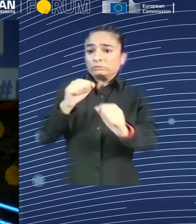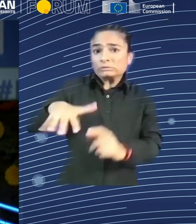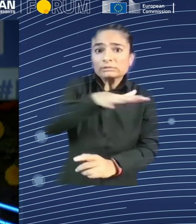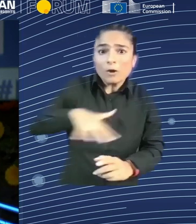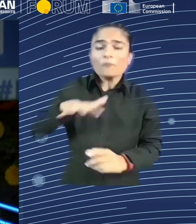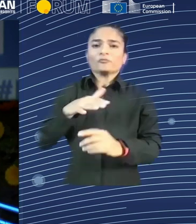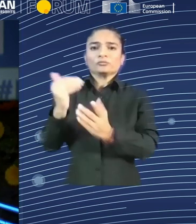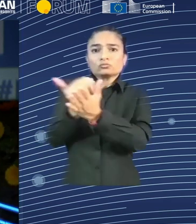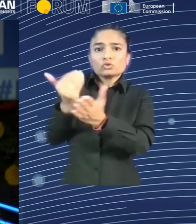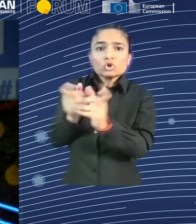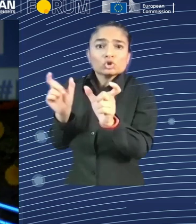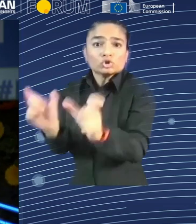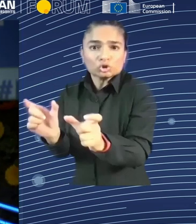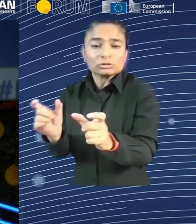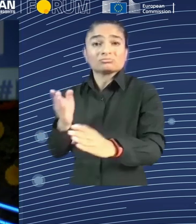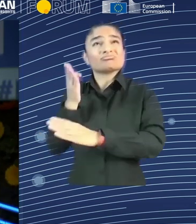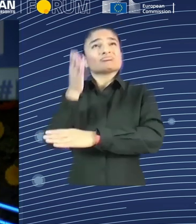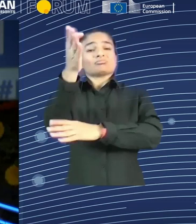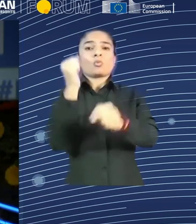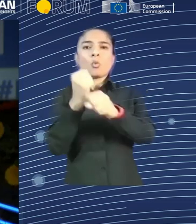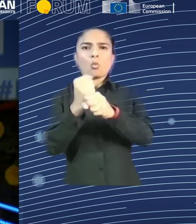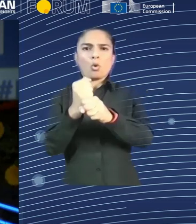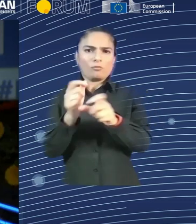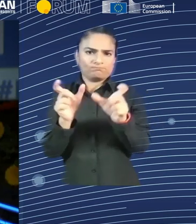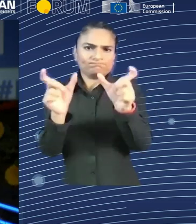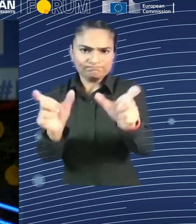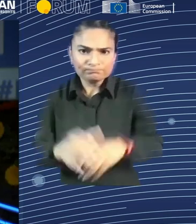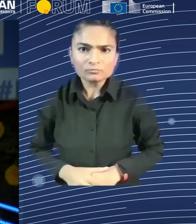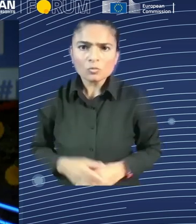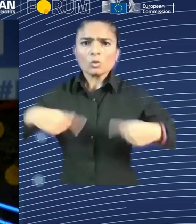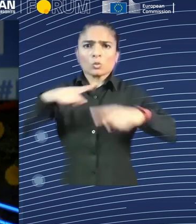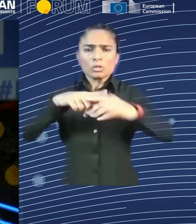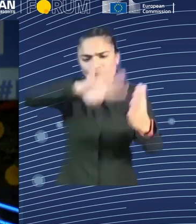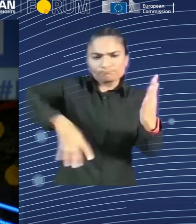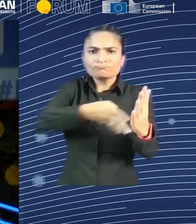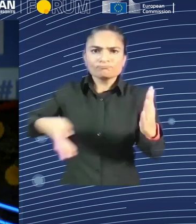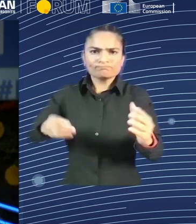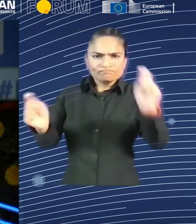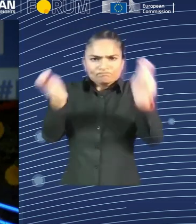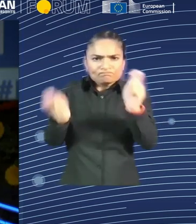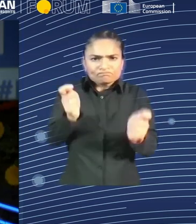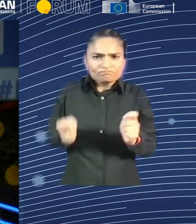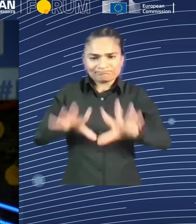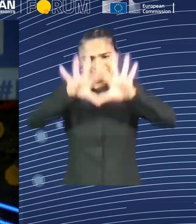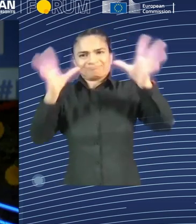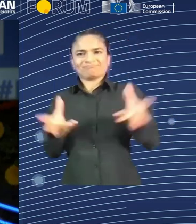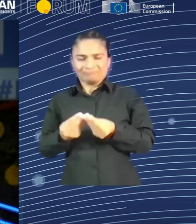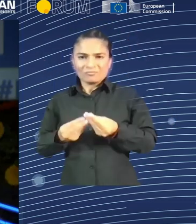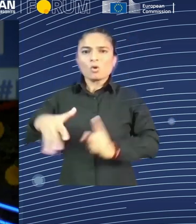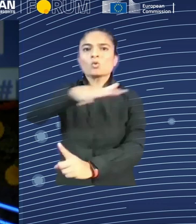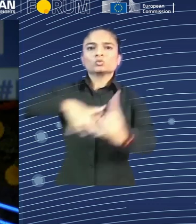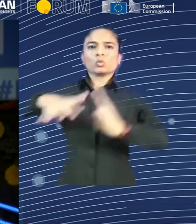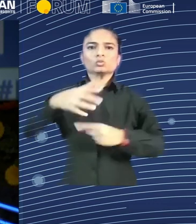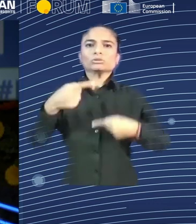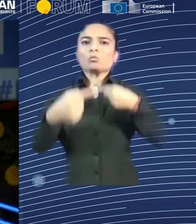And with proper debate and action on how to distribute productivity gains properly, this is one of the topical issues